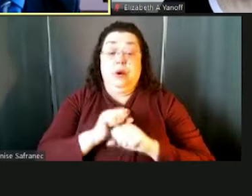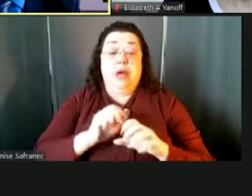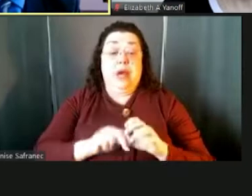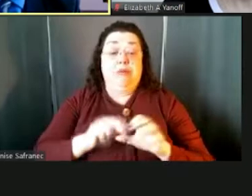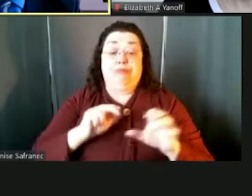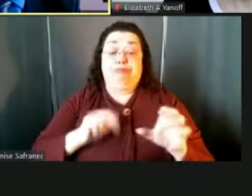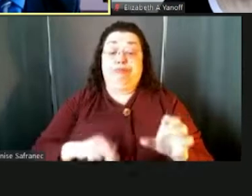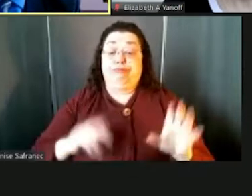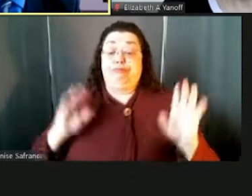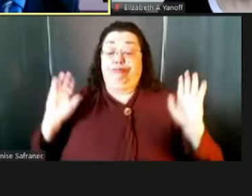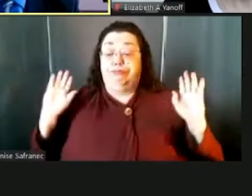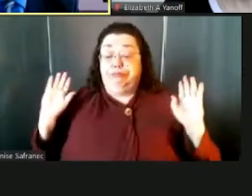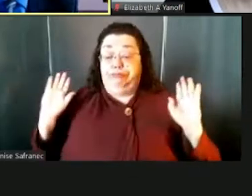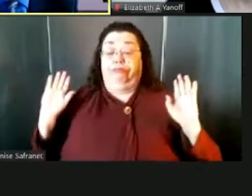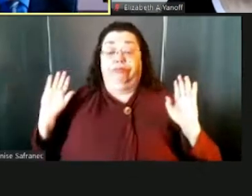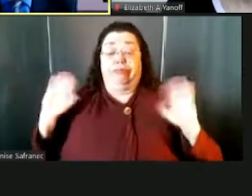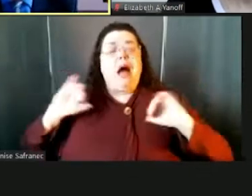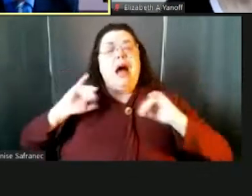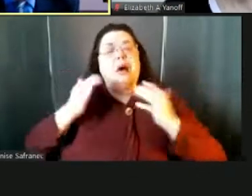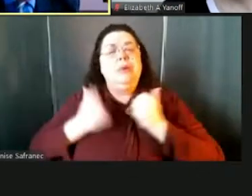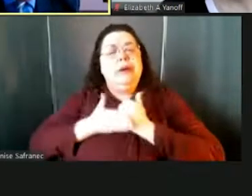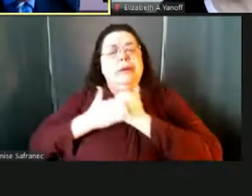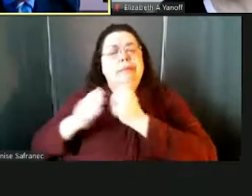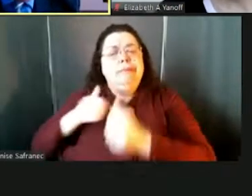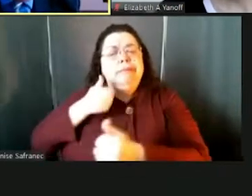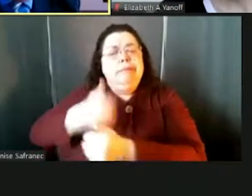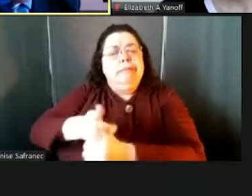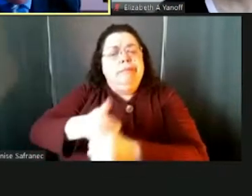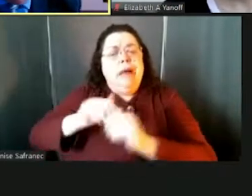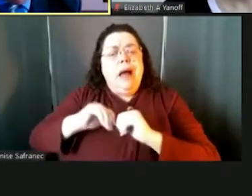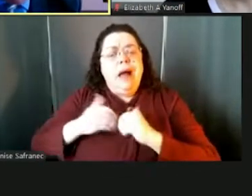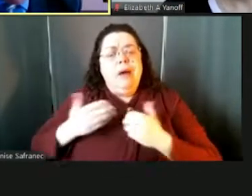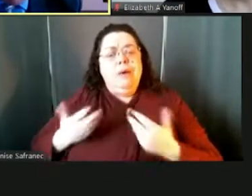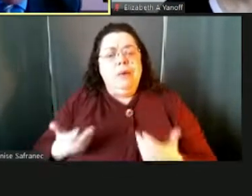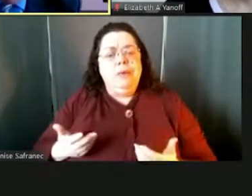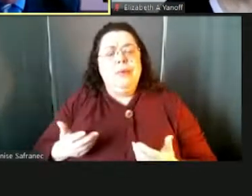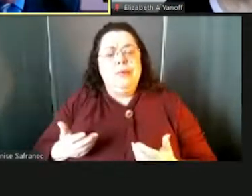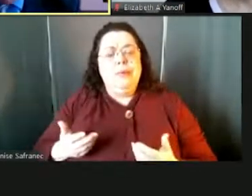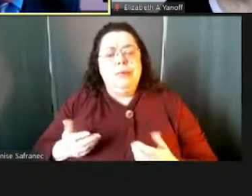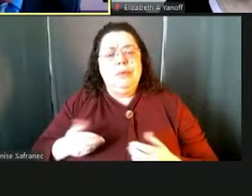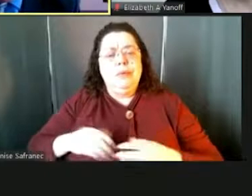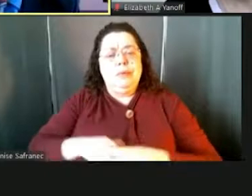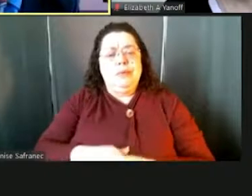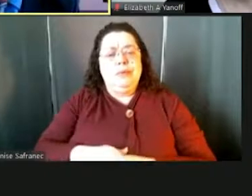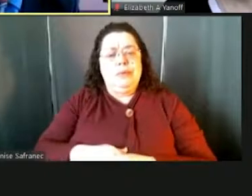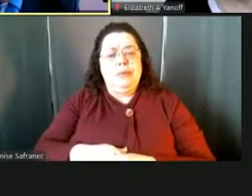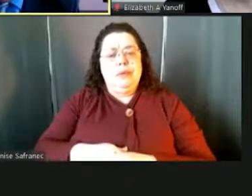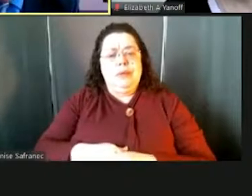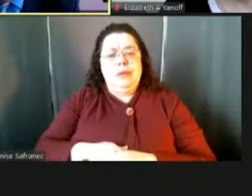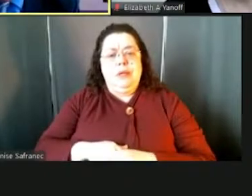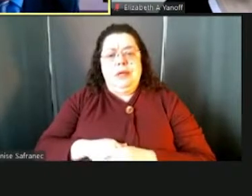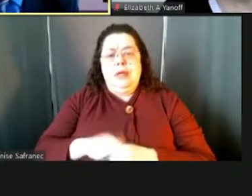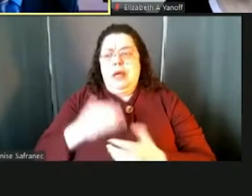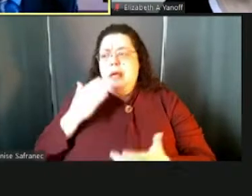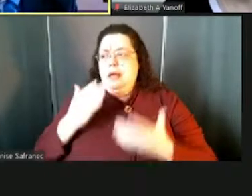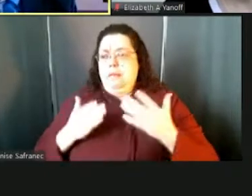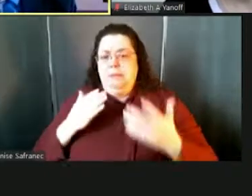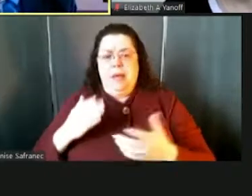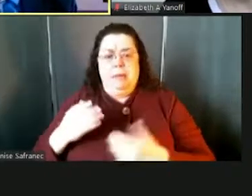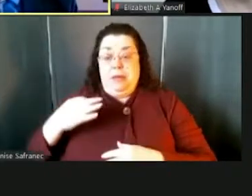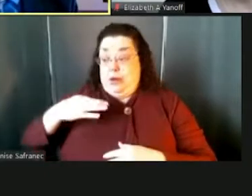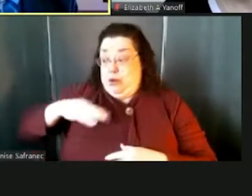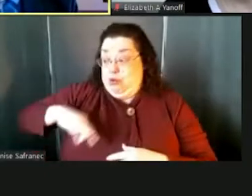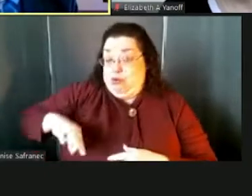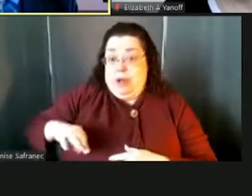catch up? Because in some cases, the academic work, the number of assignments and or course credits that they need